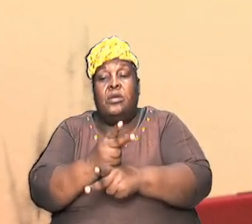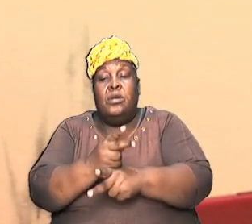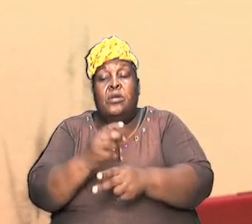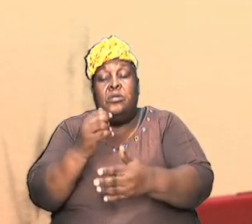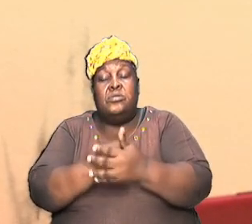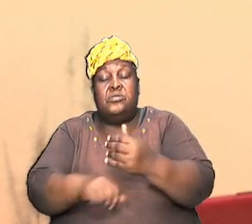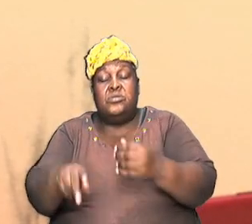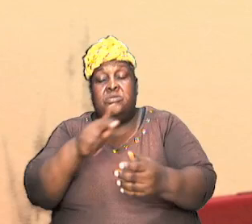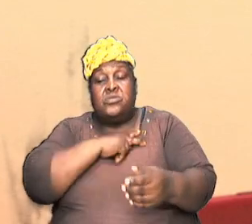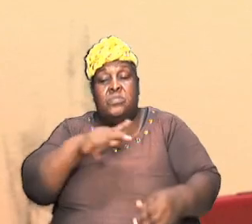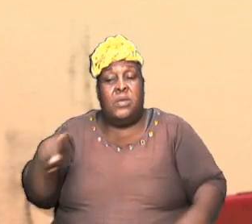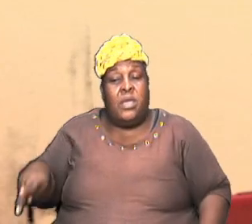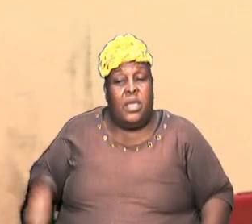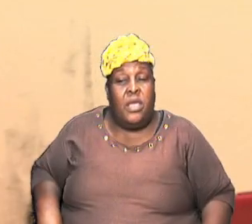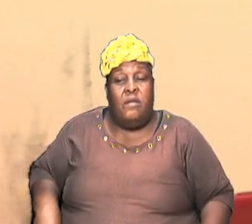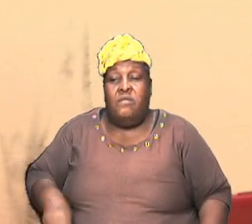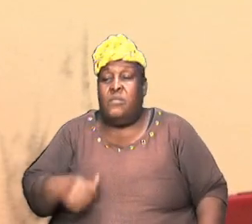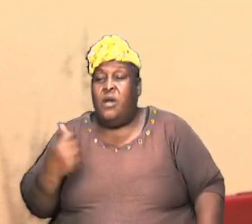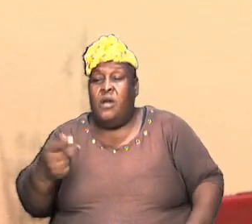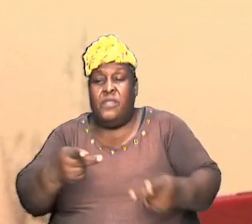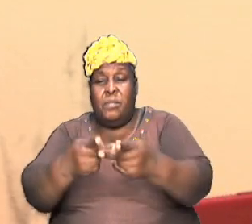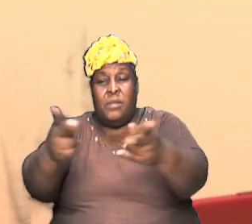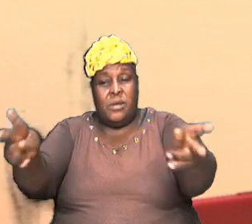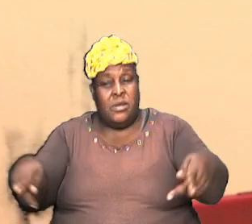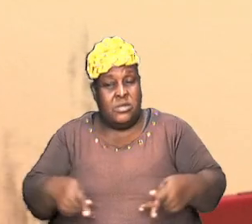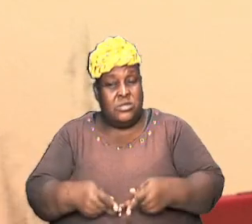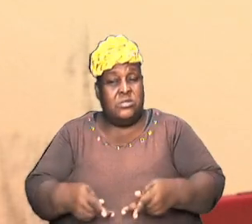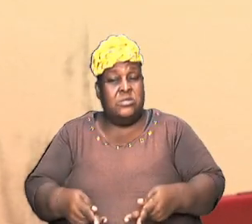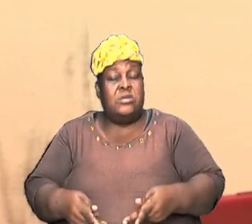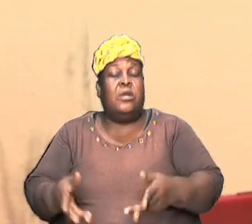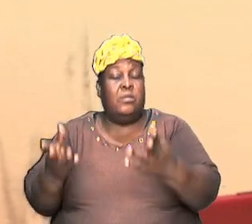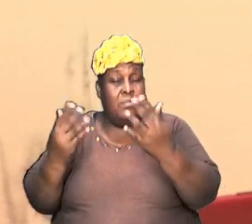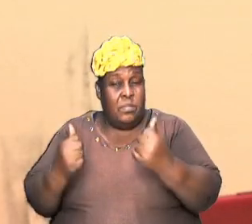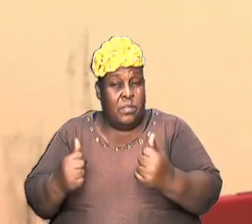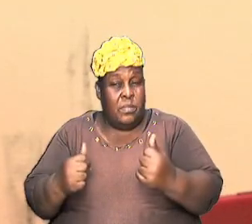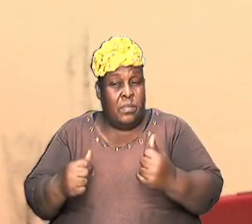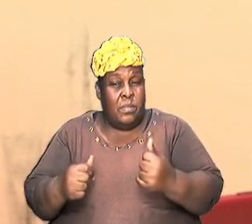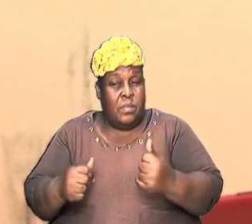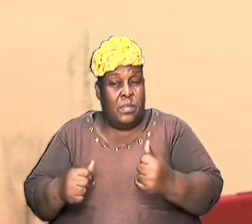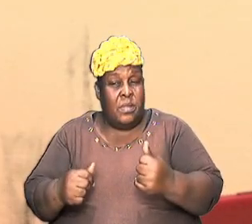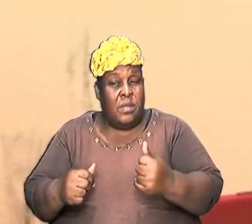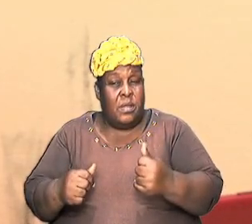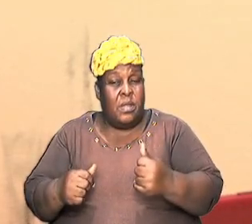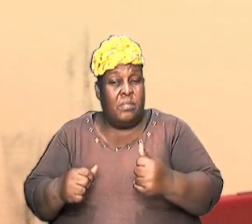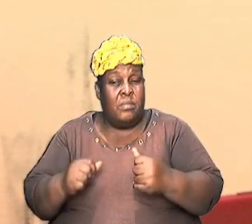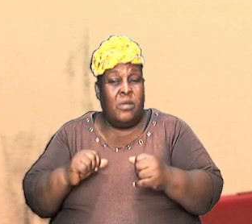from other places came by and plundered